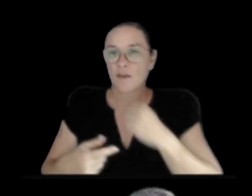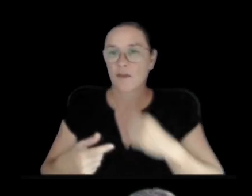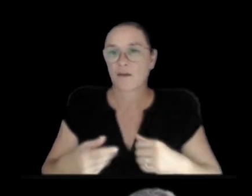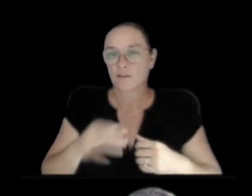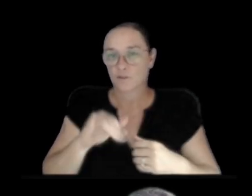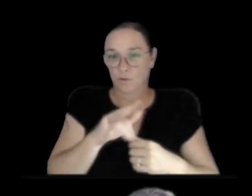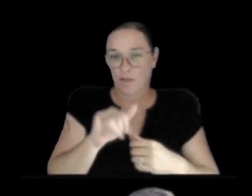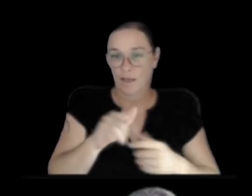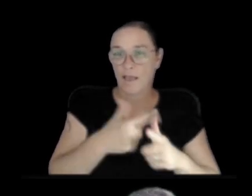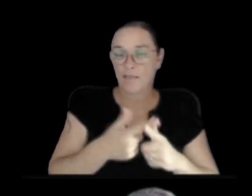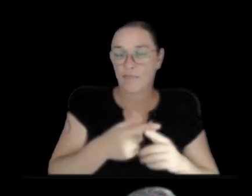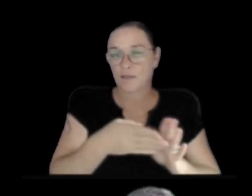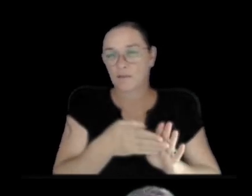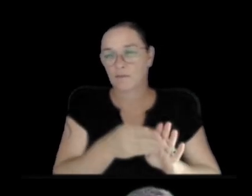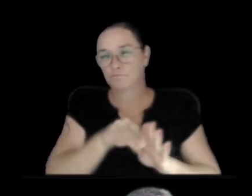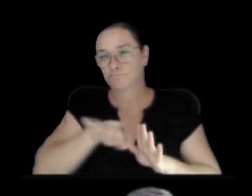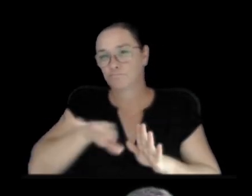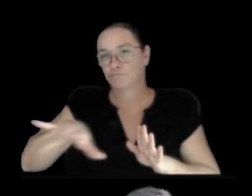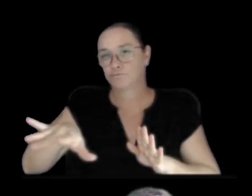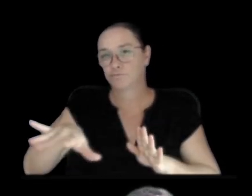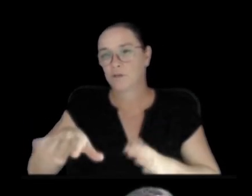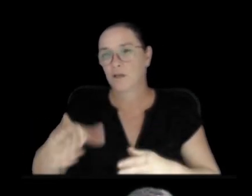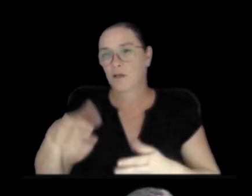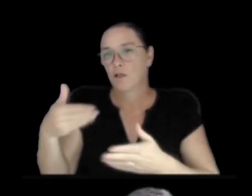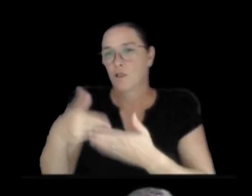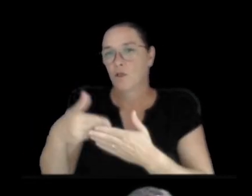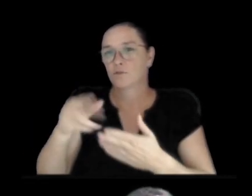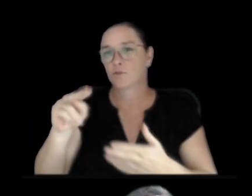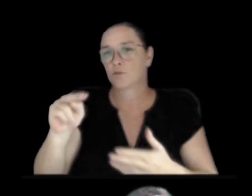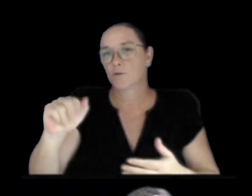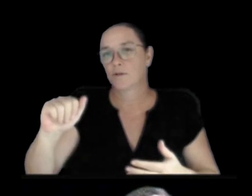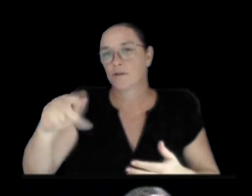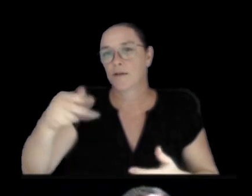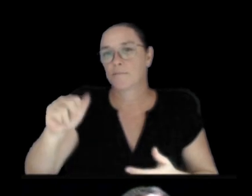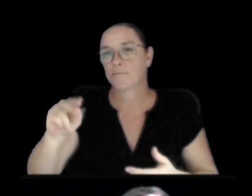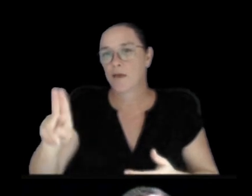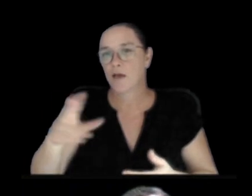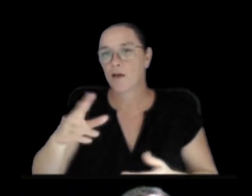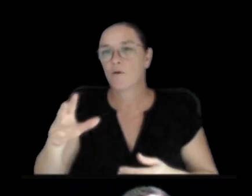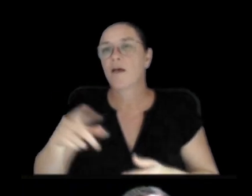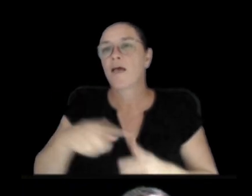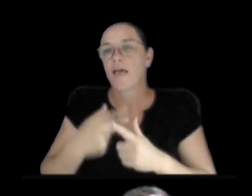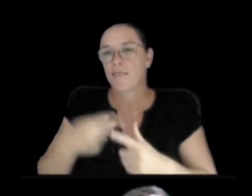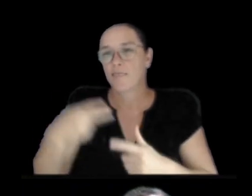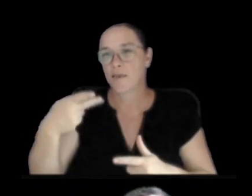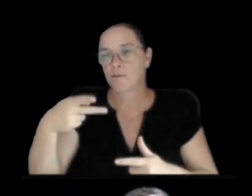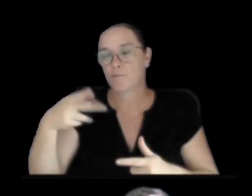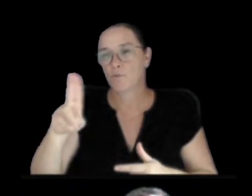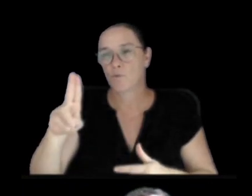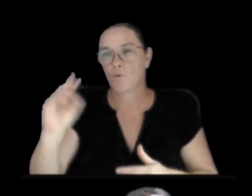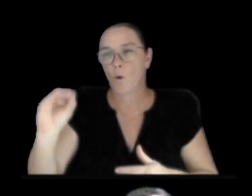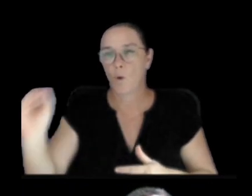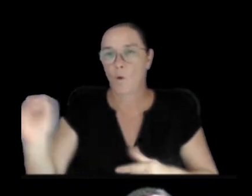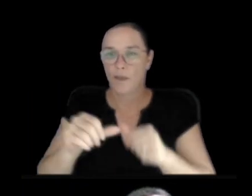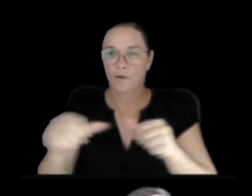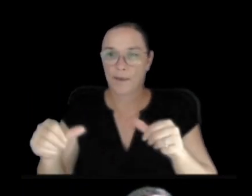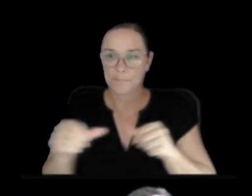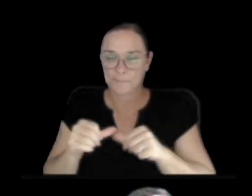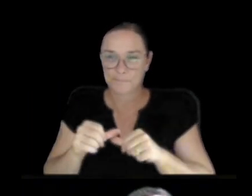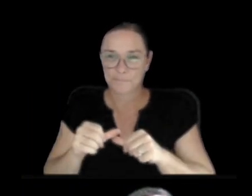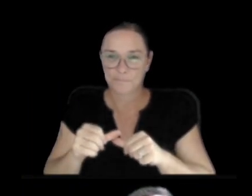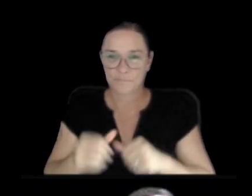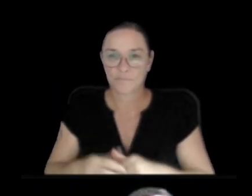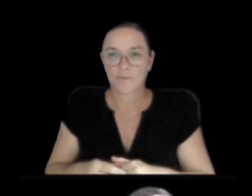affecting first area by Nepal, and then eventually moving over to the Pua'o area as well. And so that's what we had